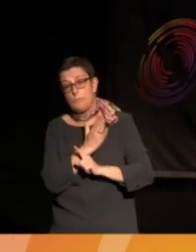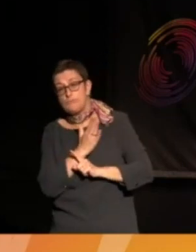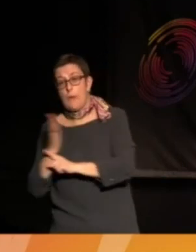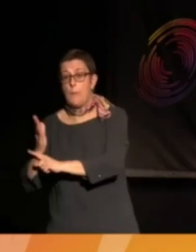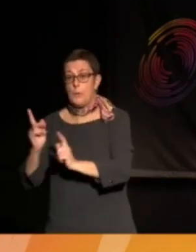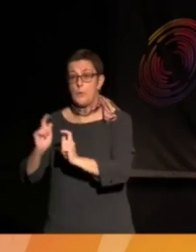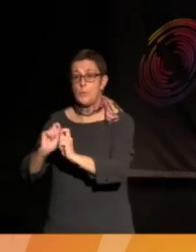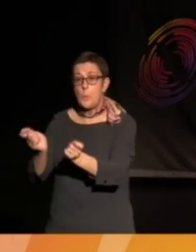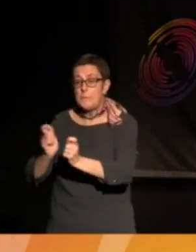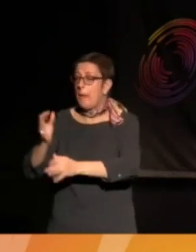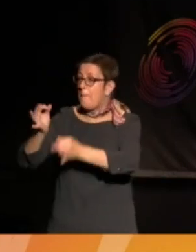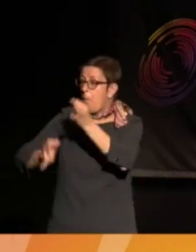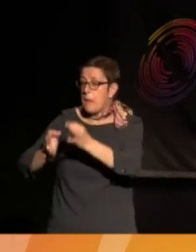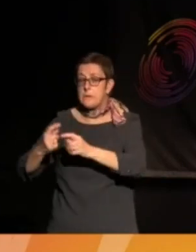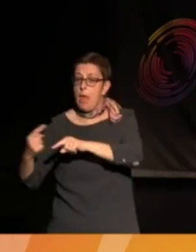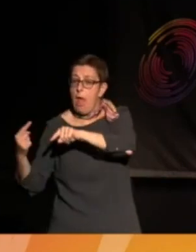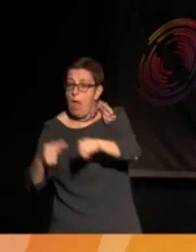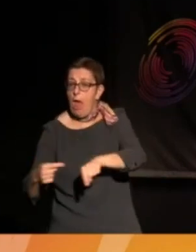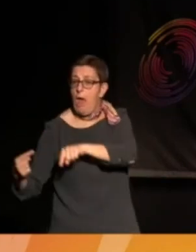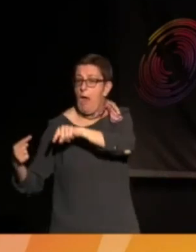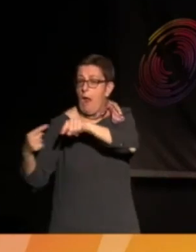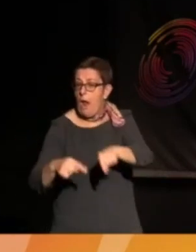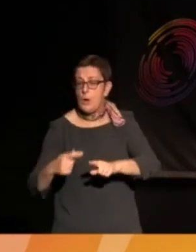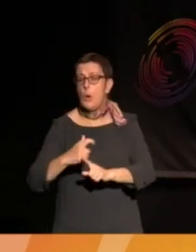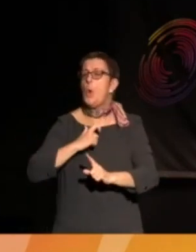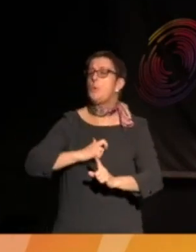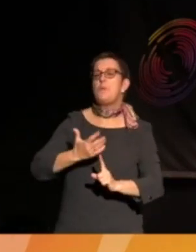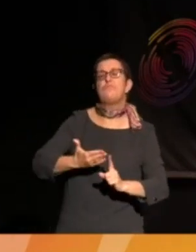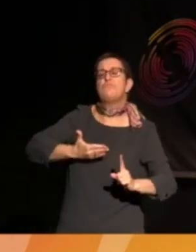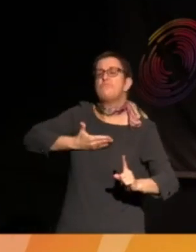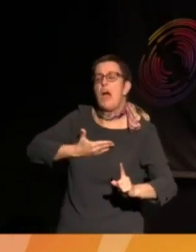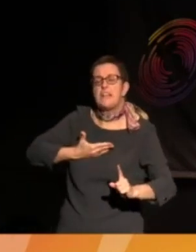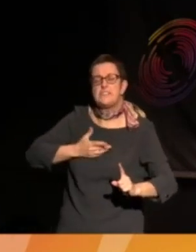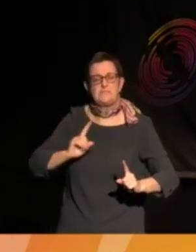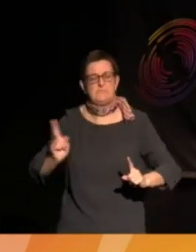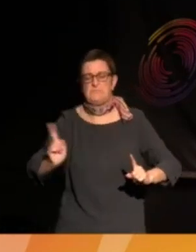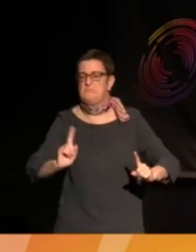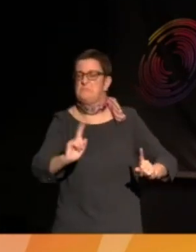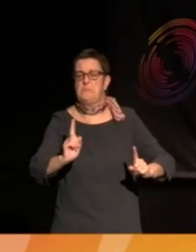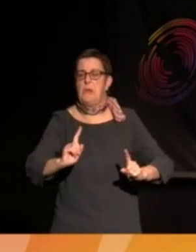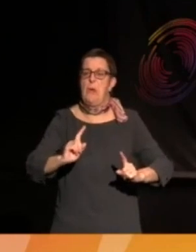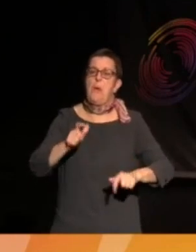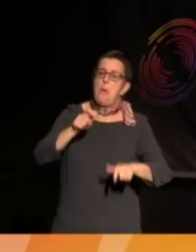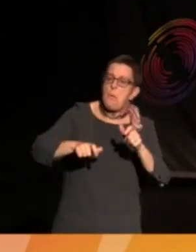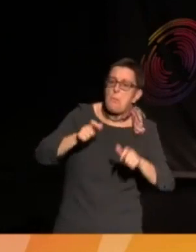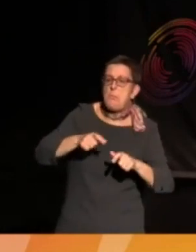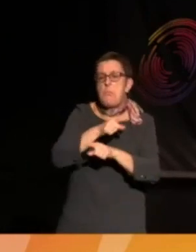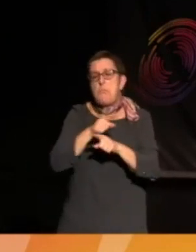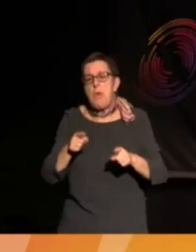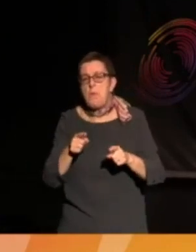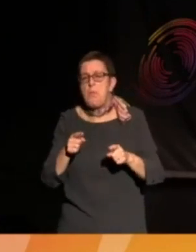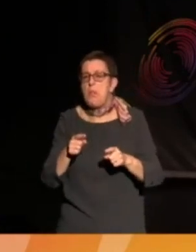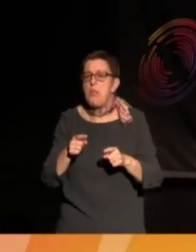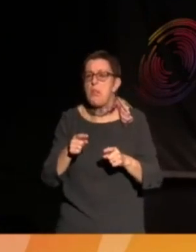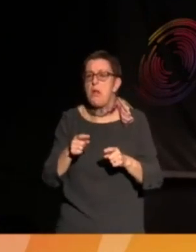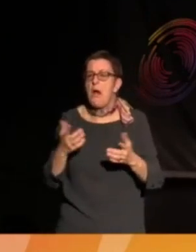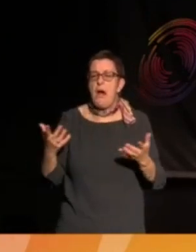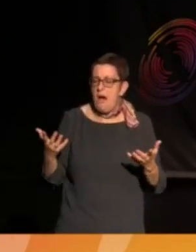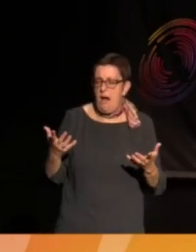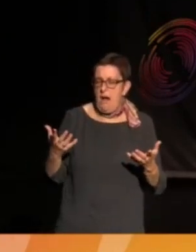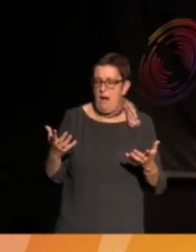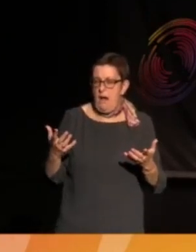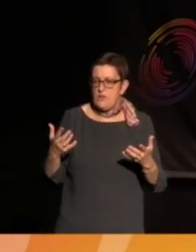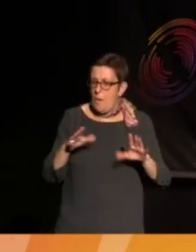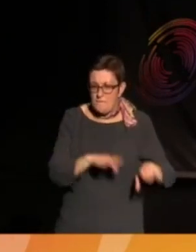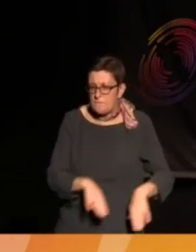quite a long period of time now, as though that human rights are about doing some people up and then other people down, and, you